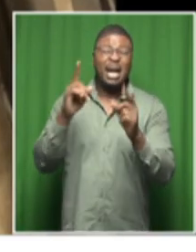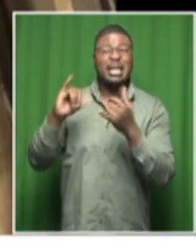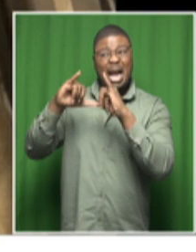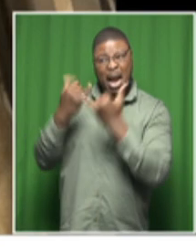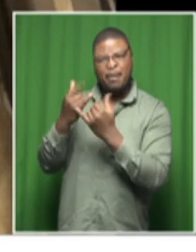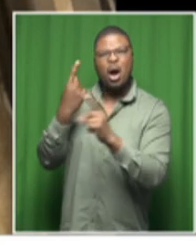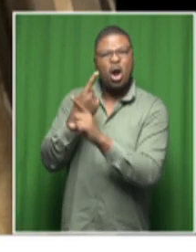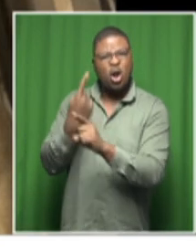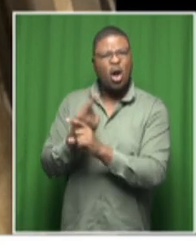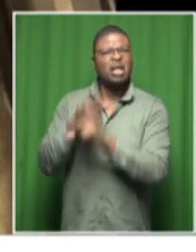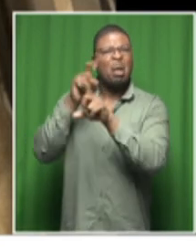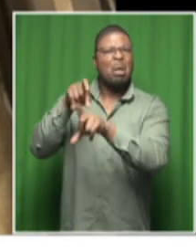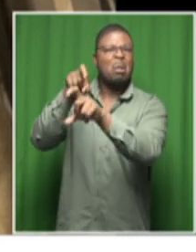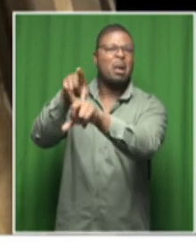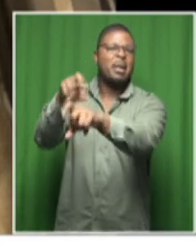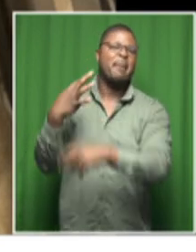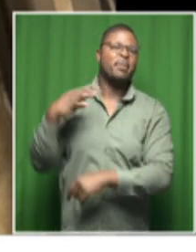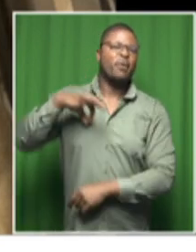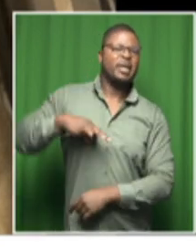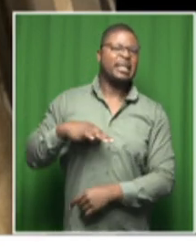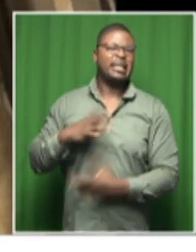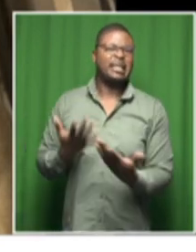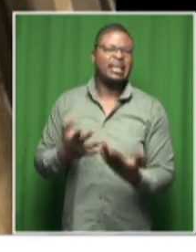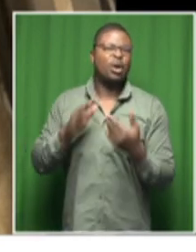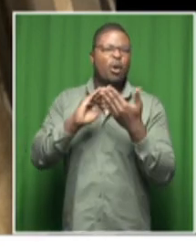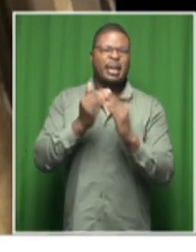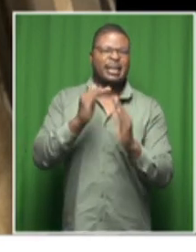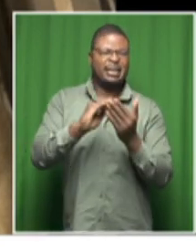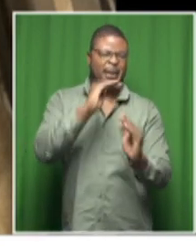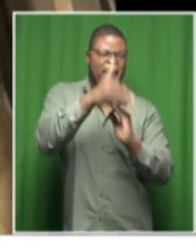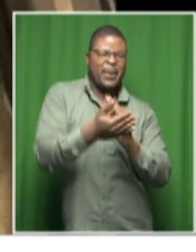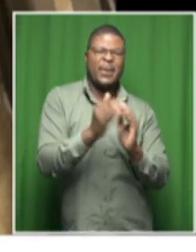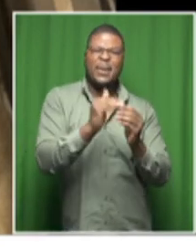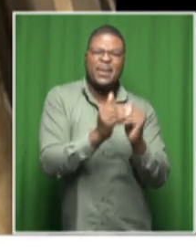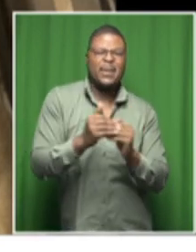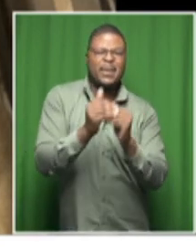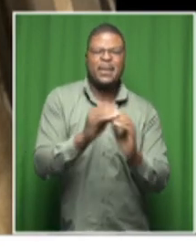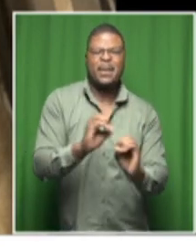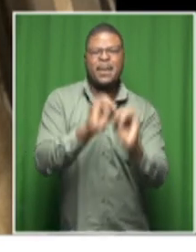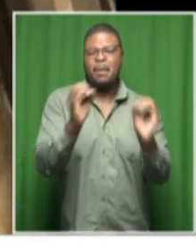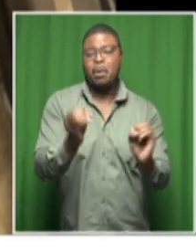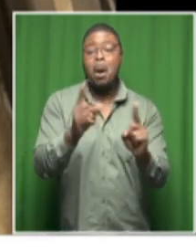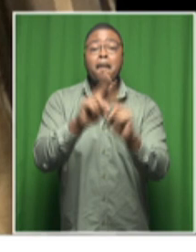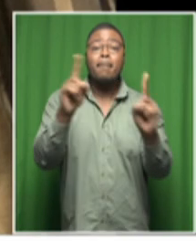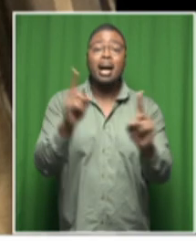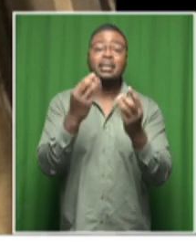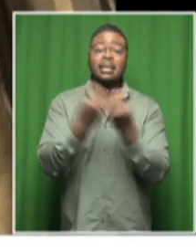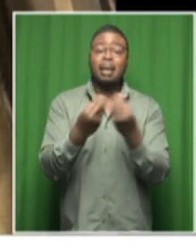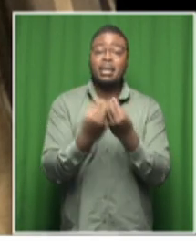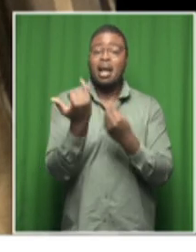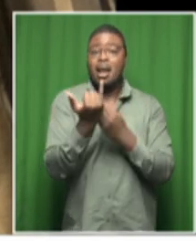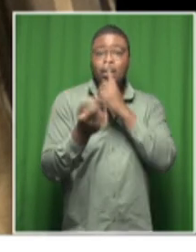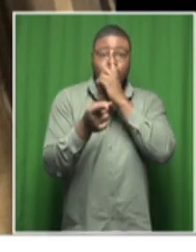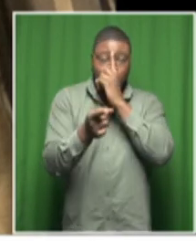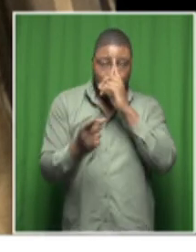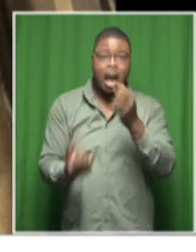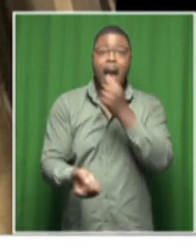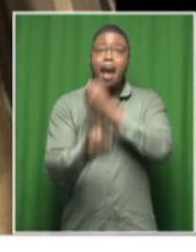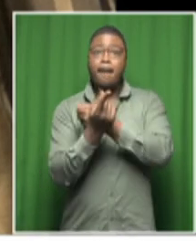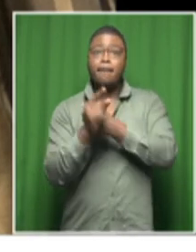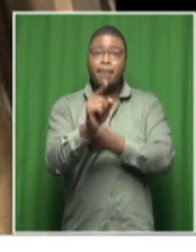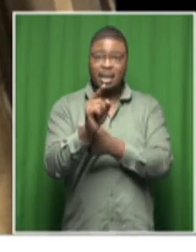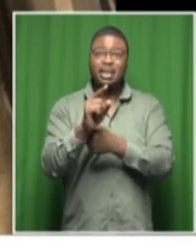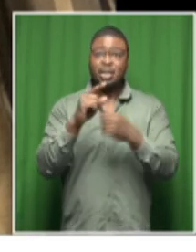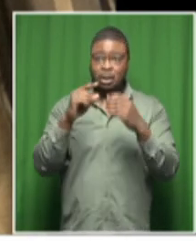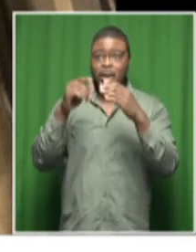people are saying look uh these things happen but once uh the the whole uh attention is moved